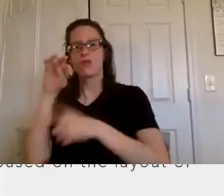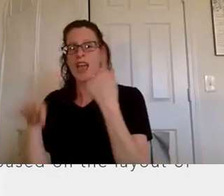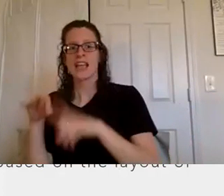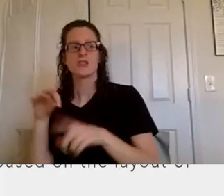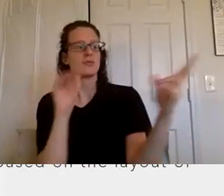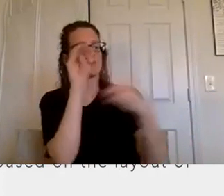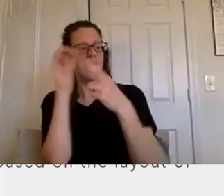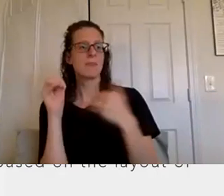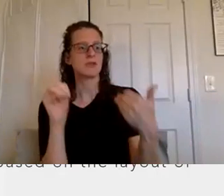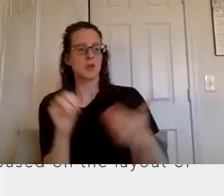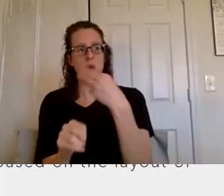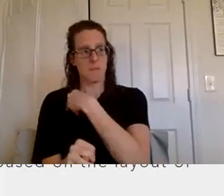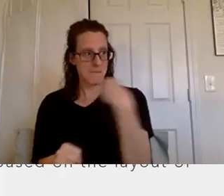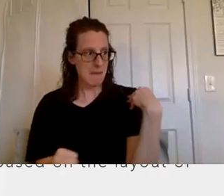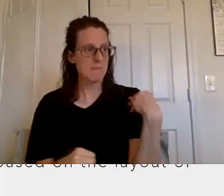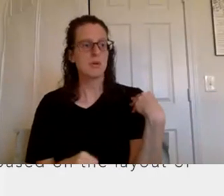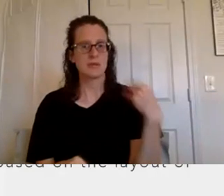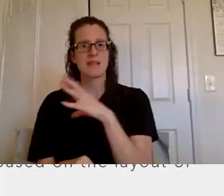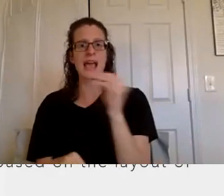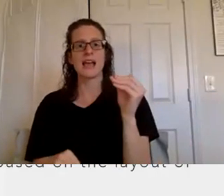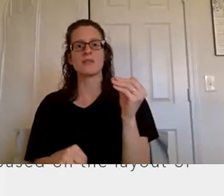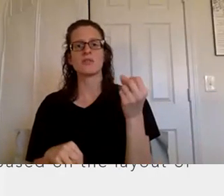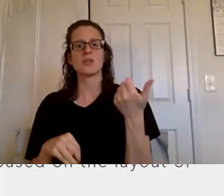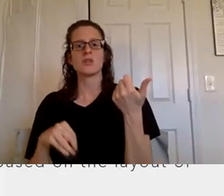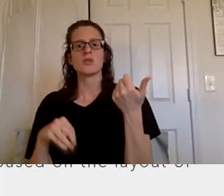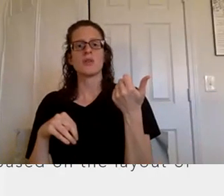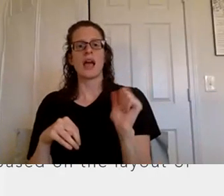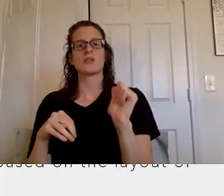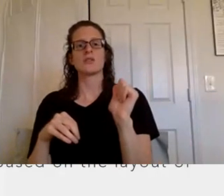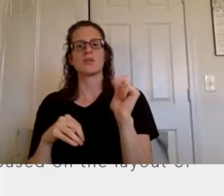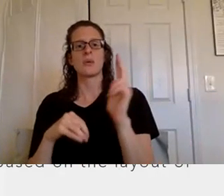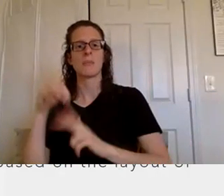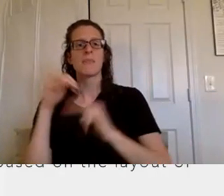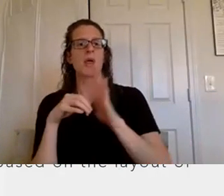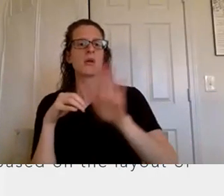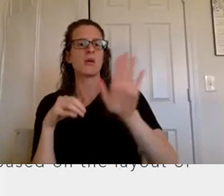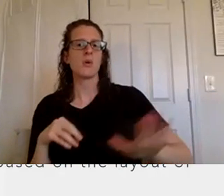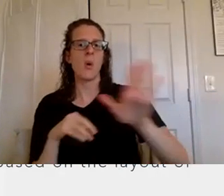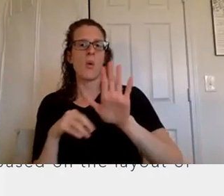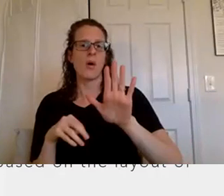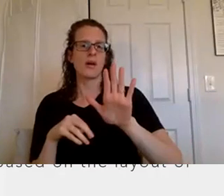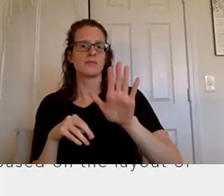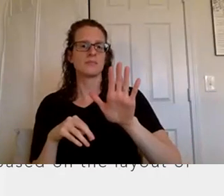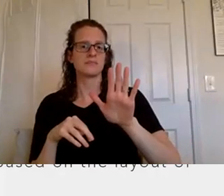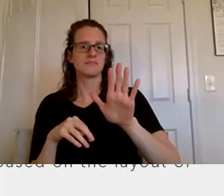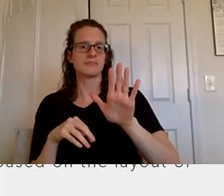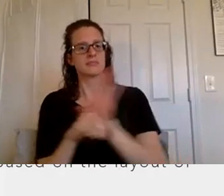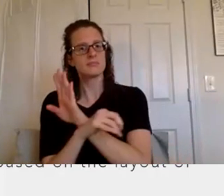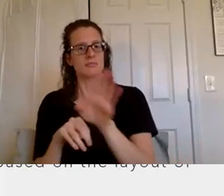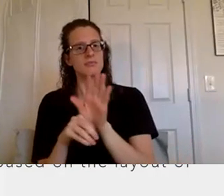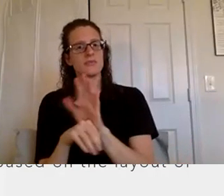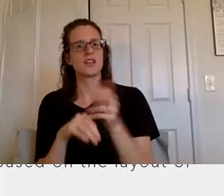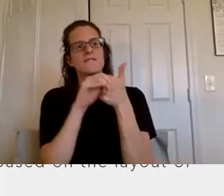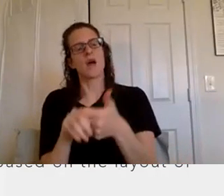time to start um trying to work on building your organization based on the layout of the silver bound program um